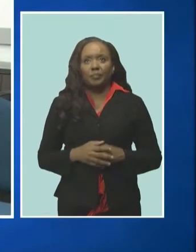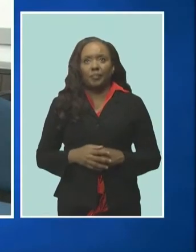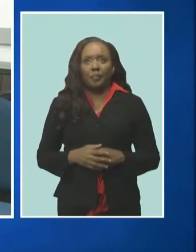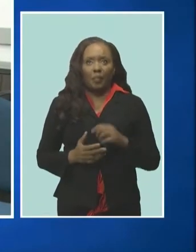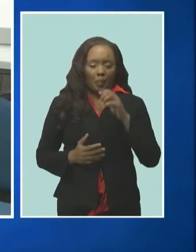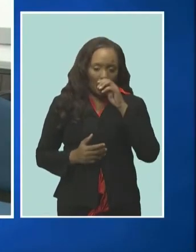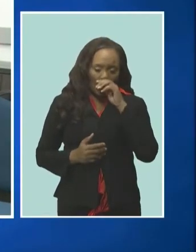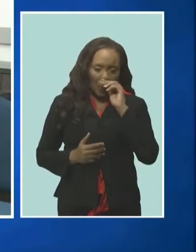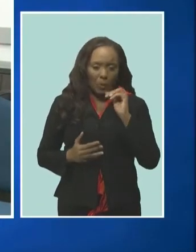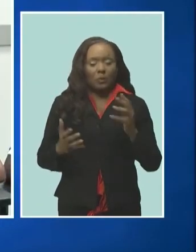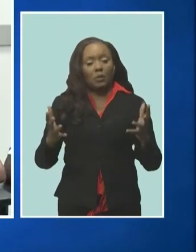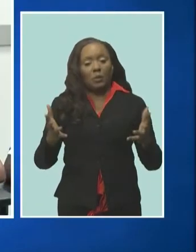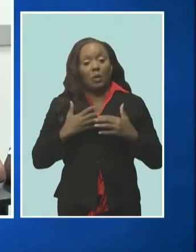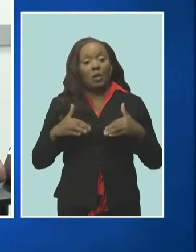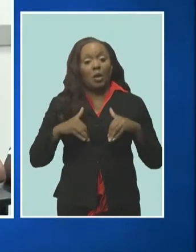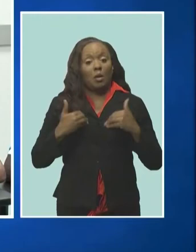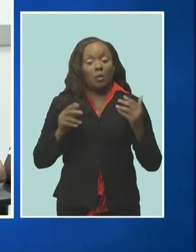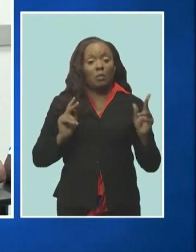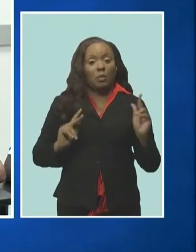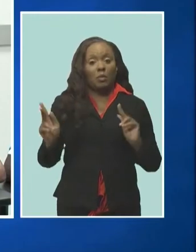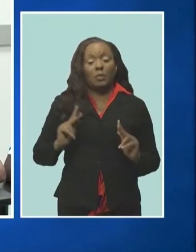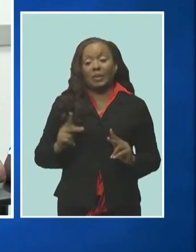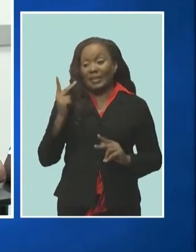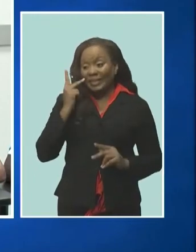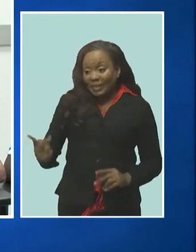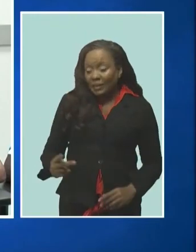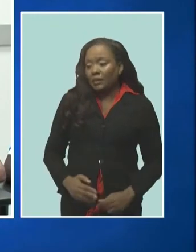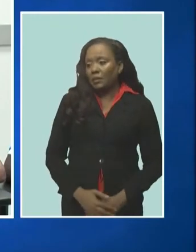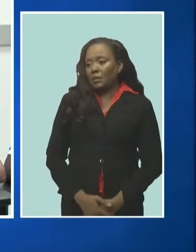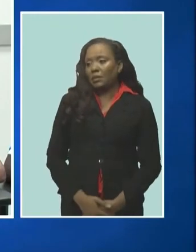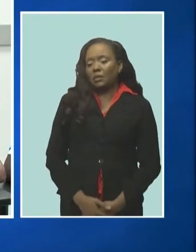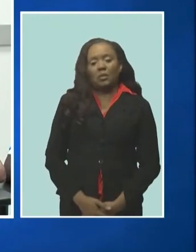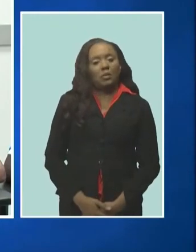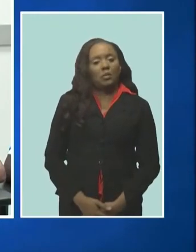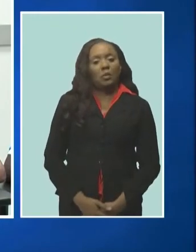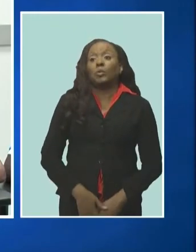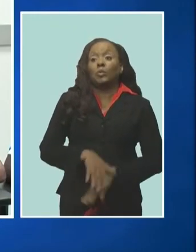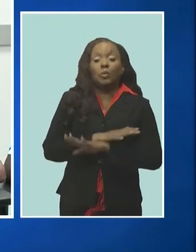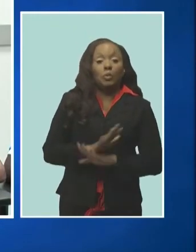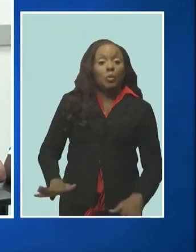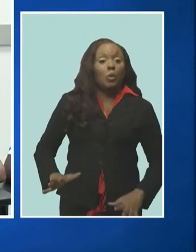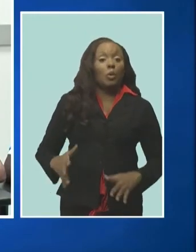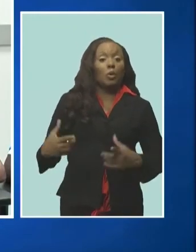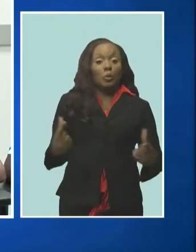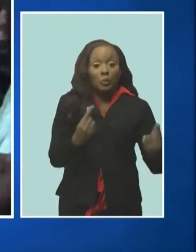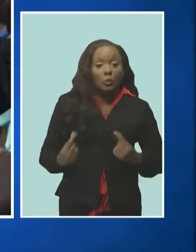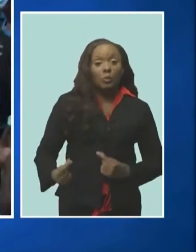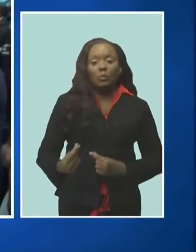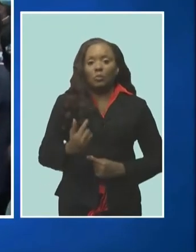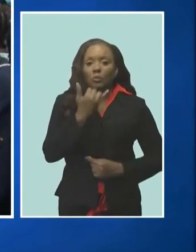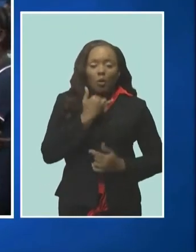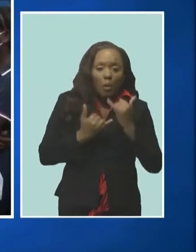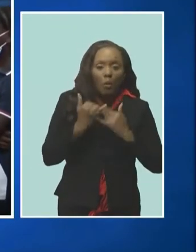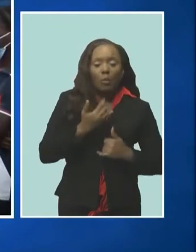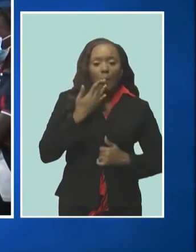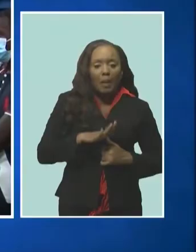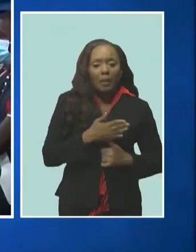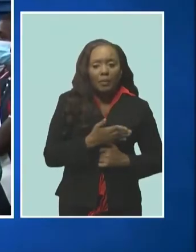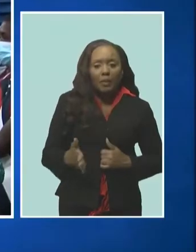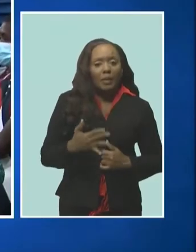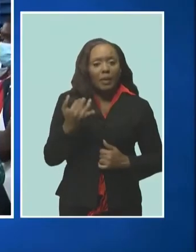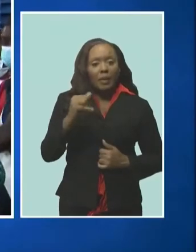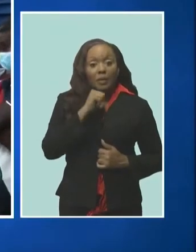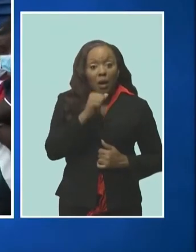them here to the present today so it can assist in acting as a deterrent to not end up here mr lane is encouraging barbadians if